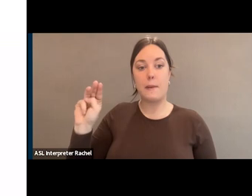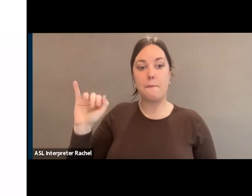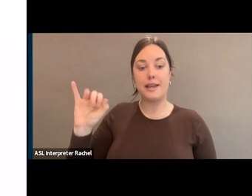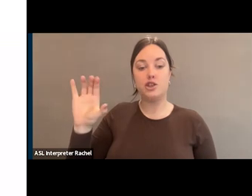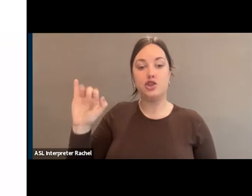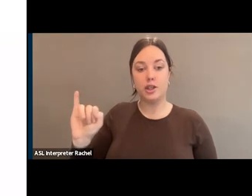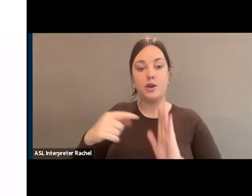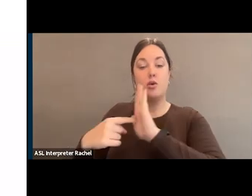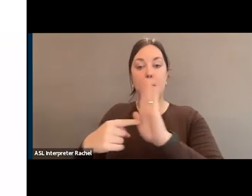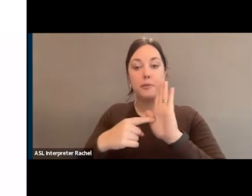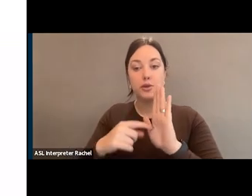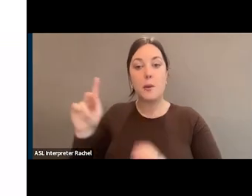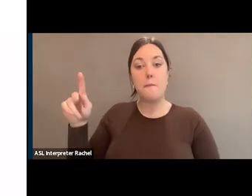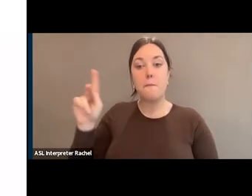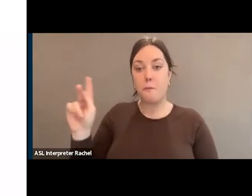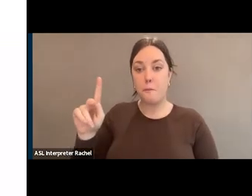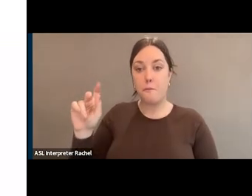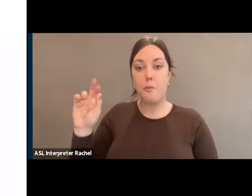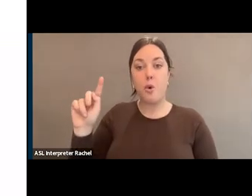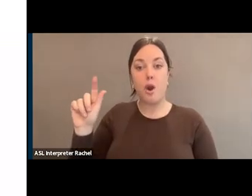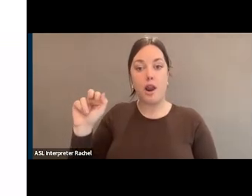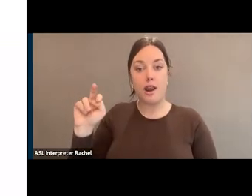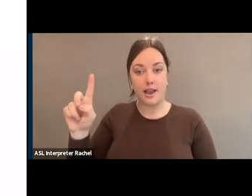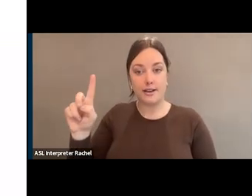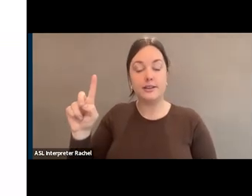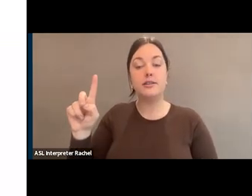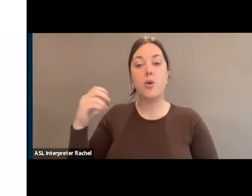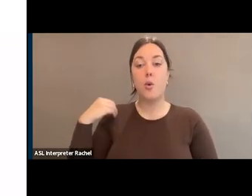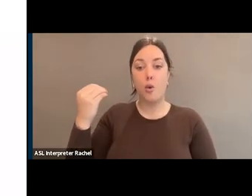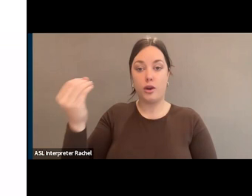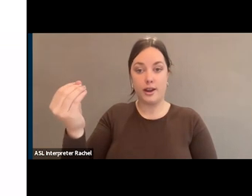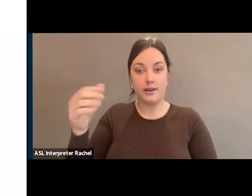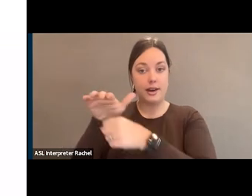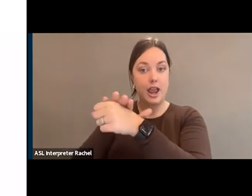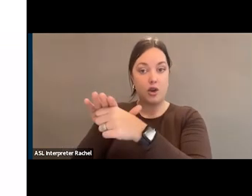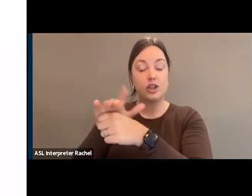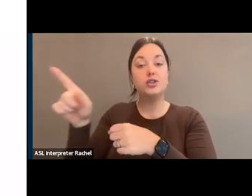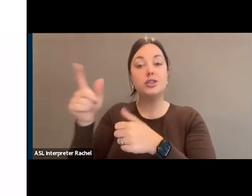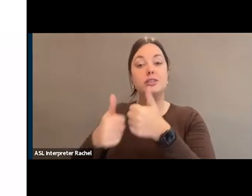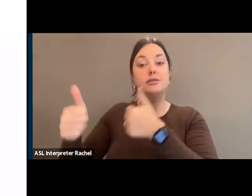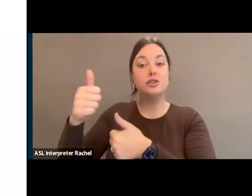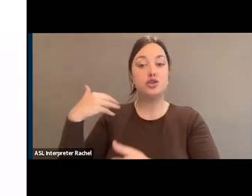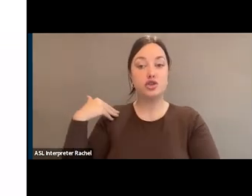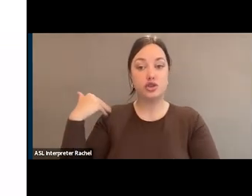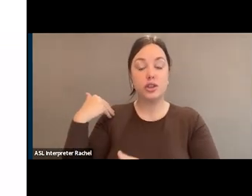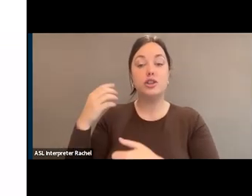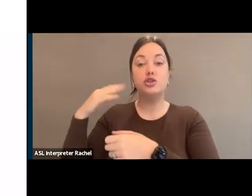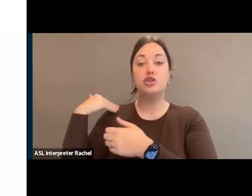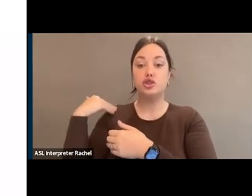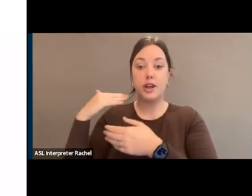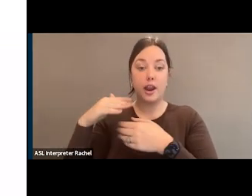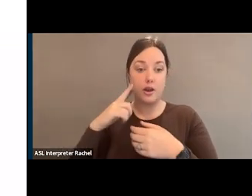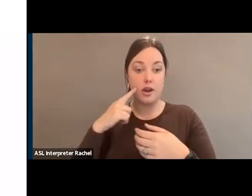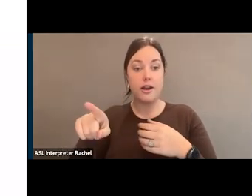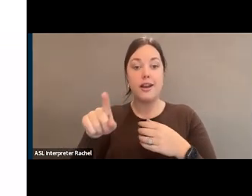Oregon area. And she is not only the chair of the Congressional STEAM Caucus, but probably one of the best